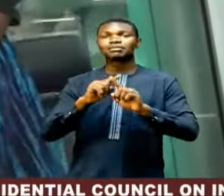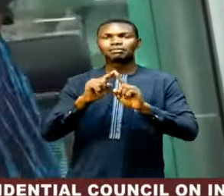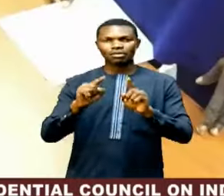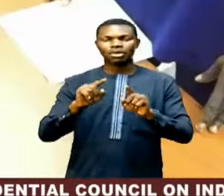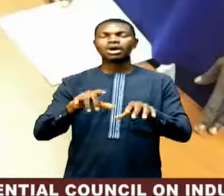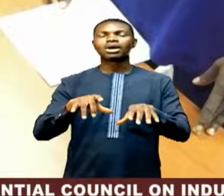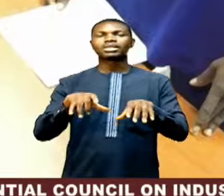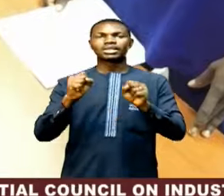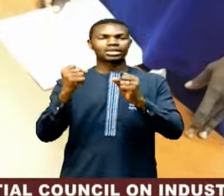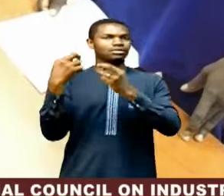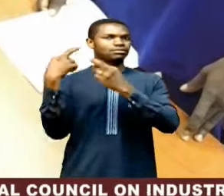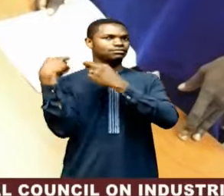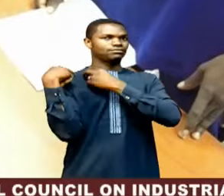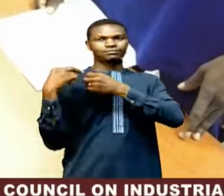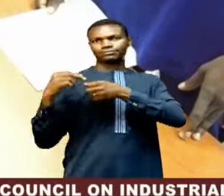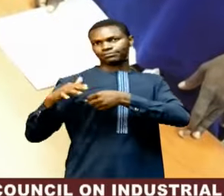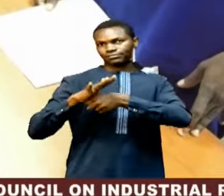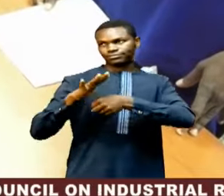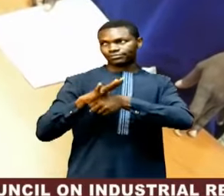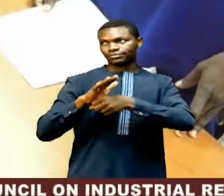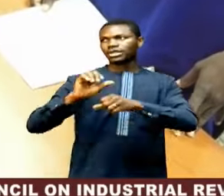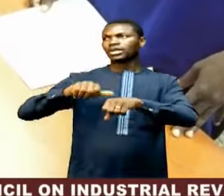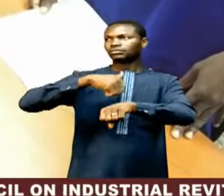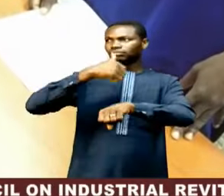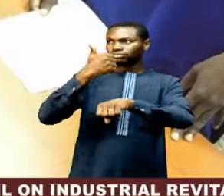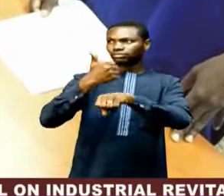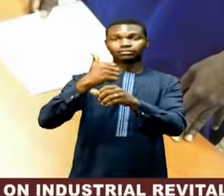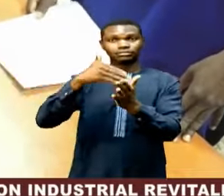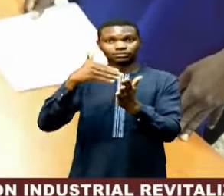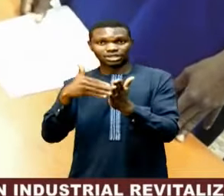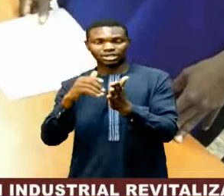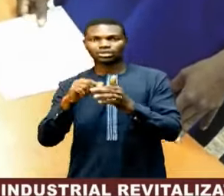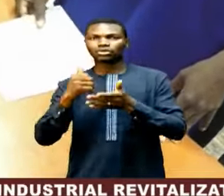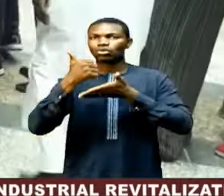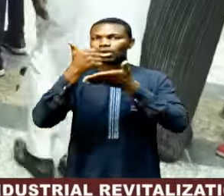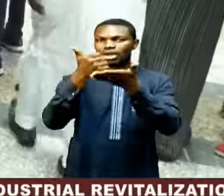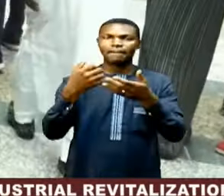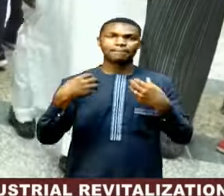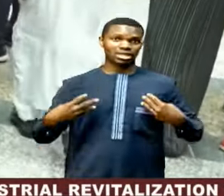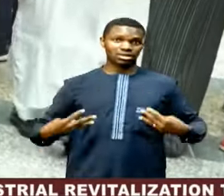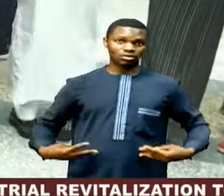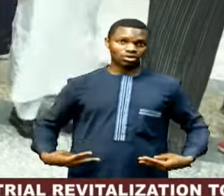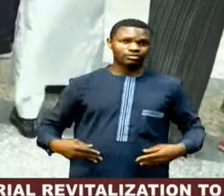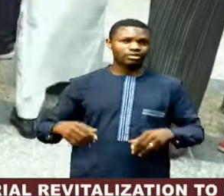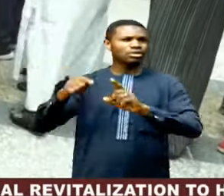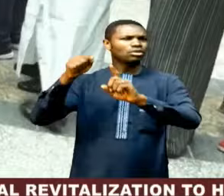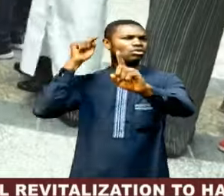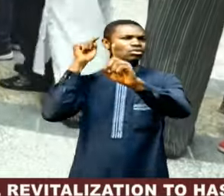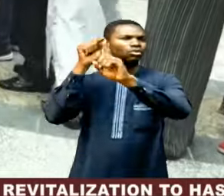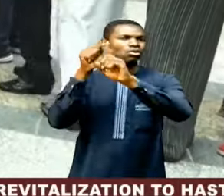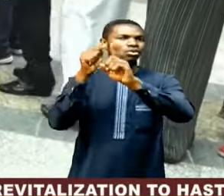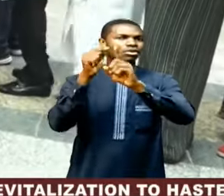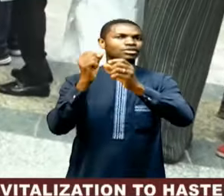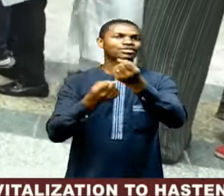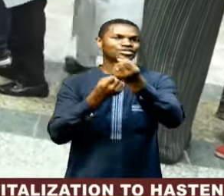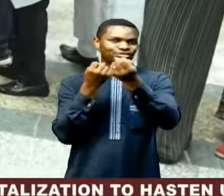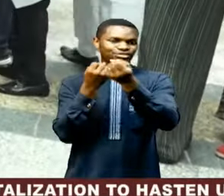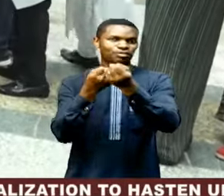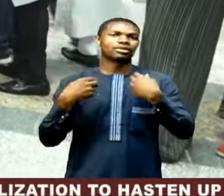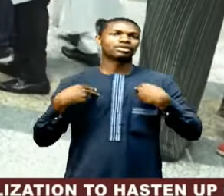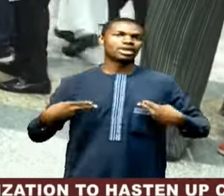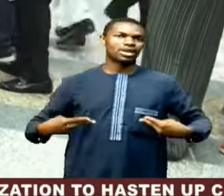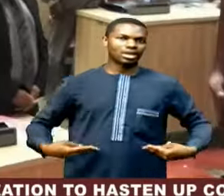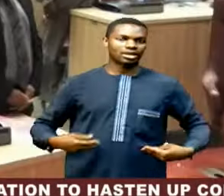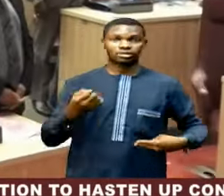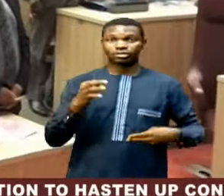established Employers' Wellness Center, among other initiatives dedicated to enhancing the health and well-being of workers. cascade it, 500